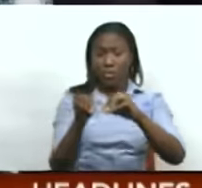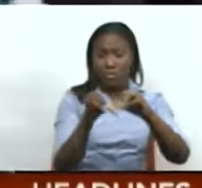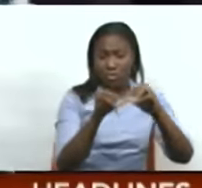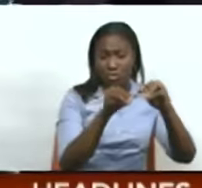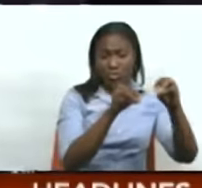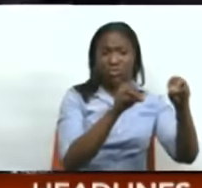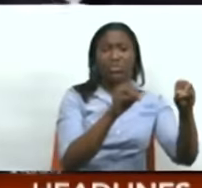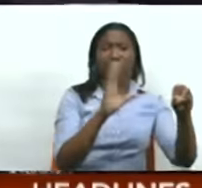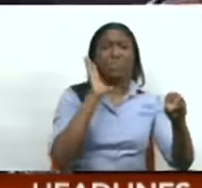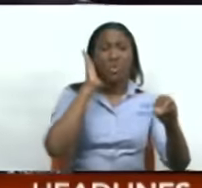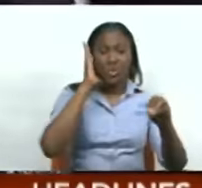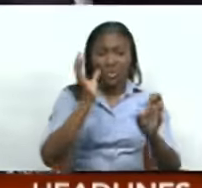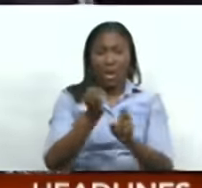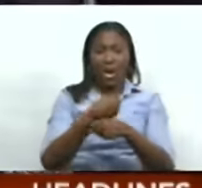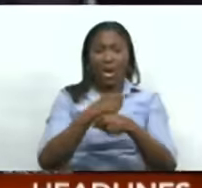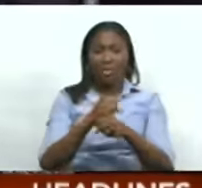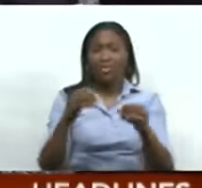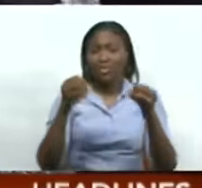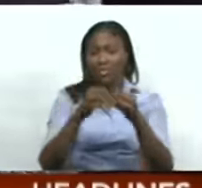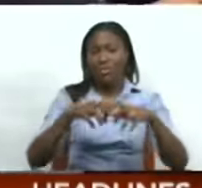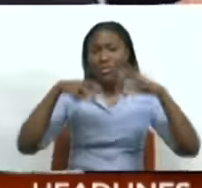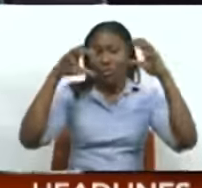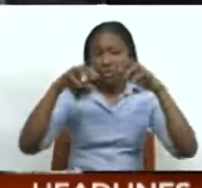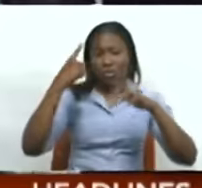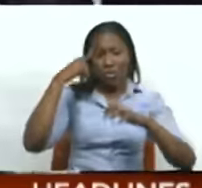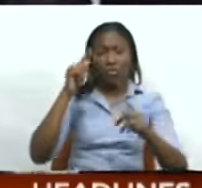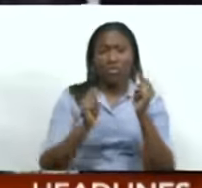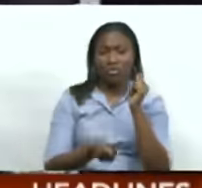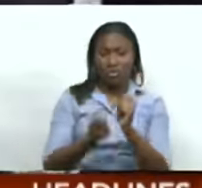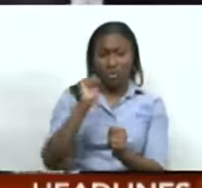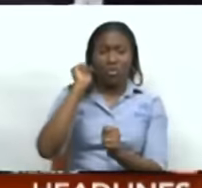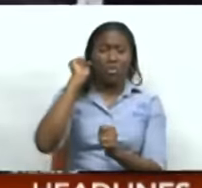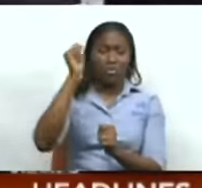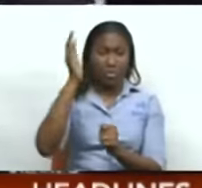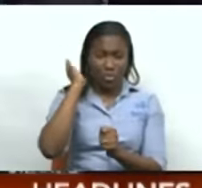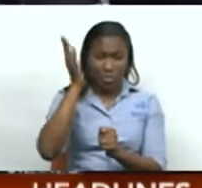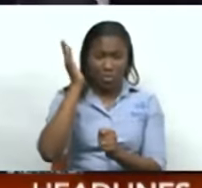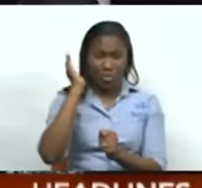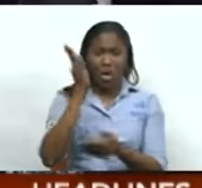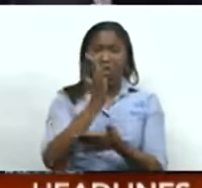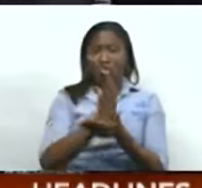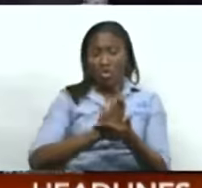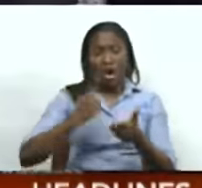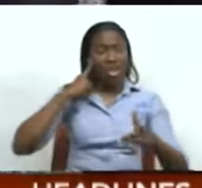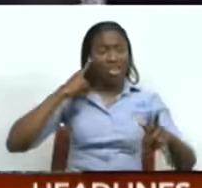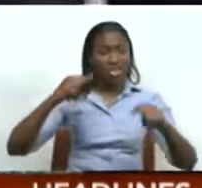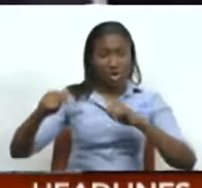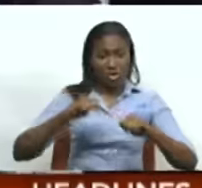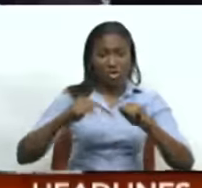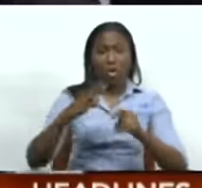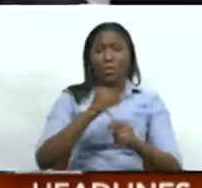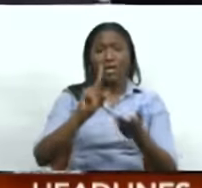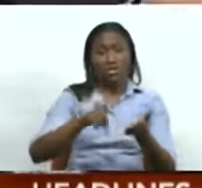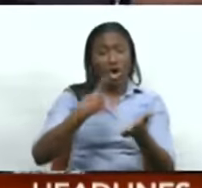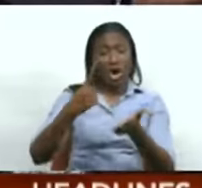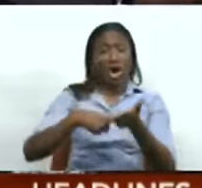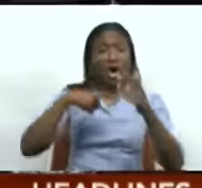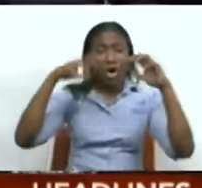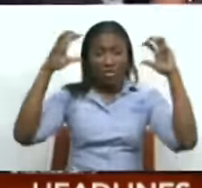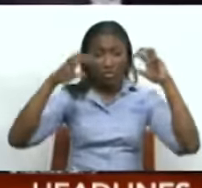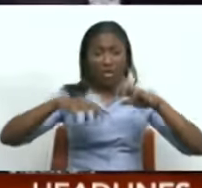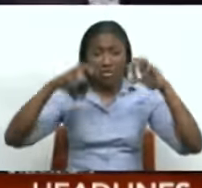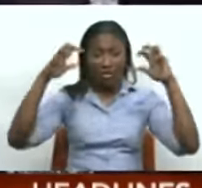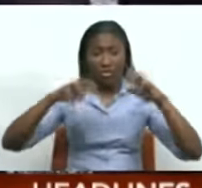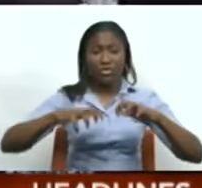it that will be moving across Trinidad and Tobago, supporting showers and isolated thunderstorms and even periods of rain. Rain are